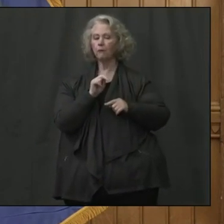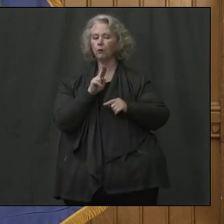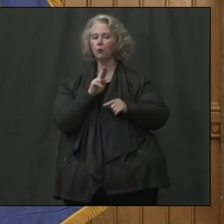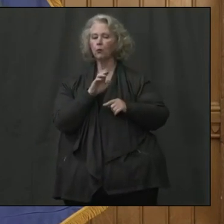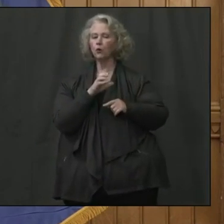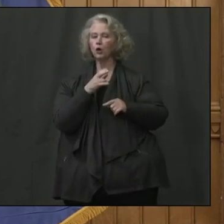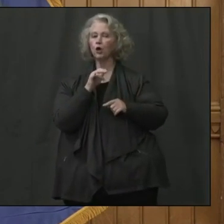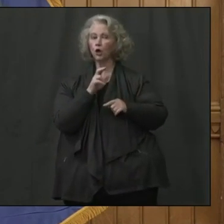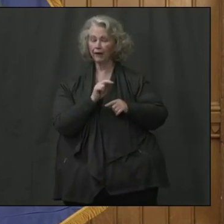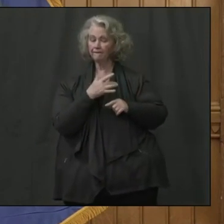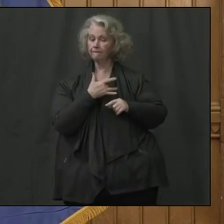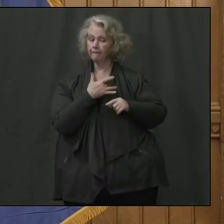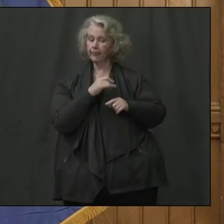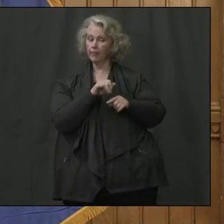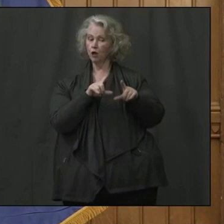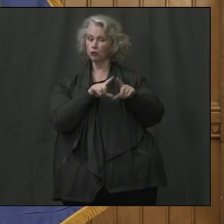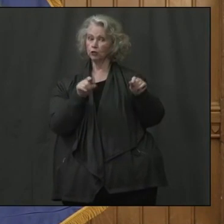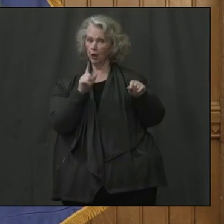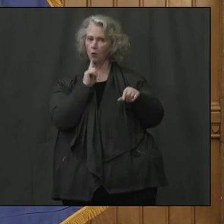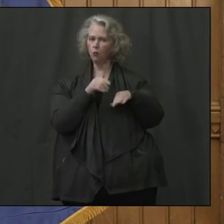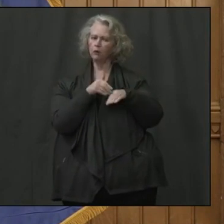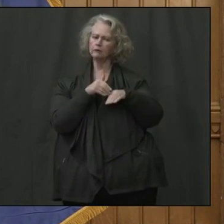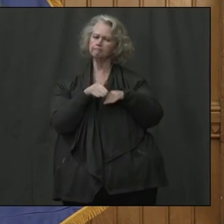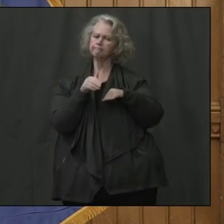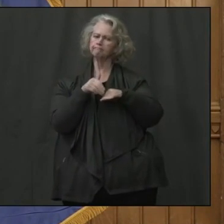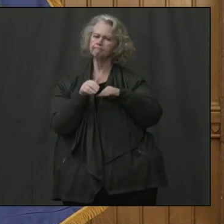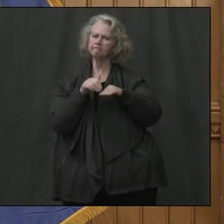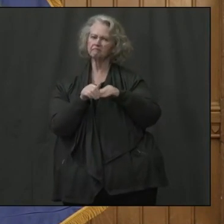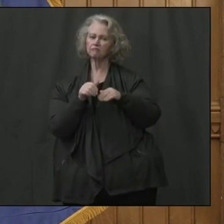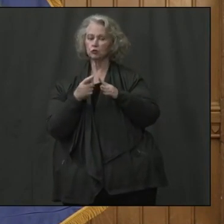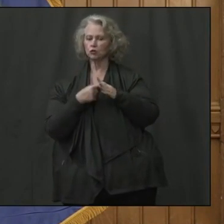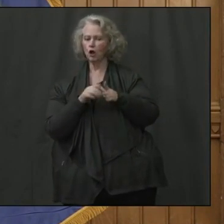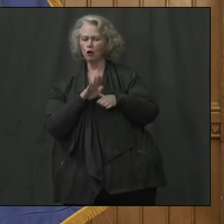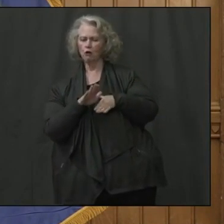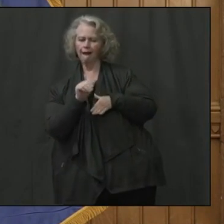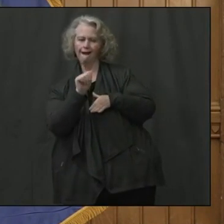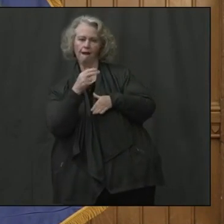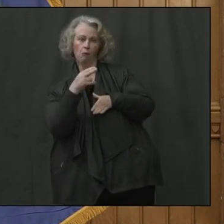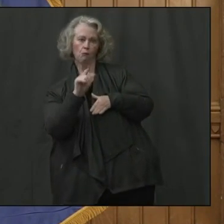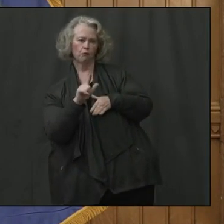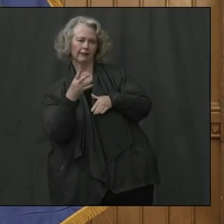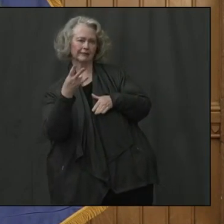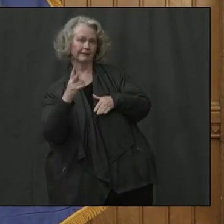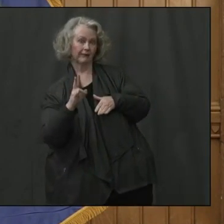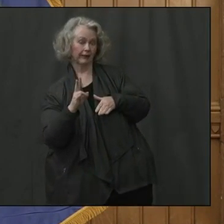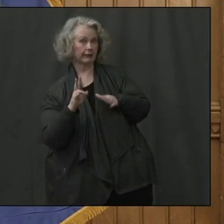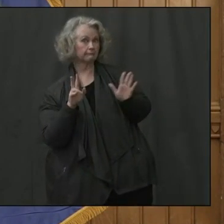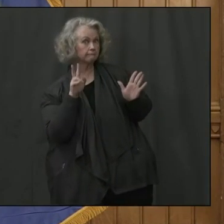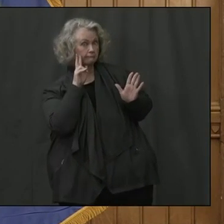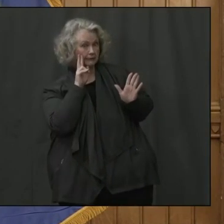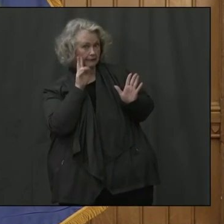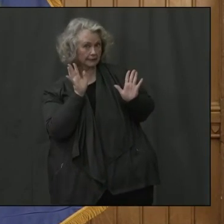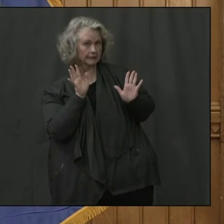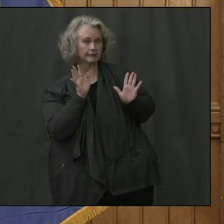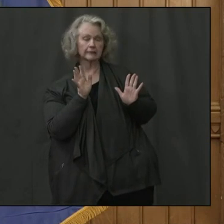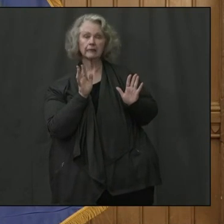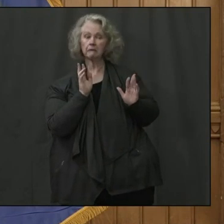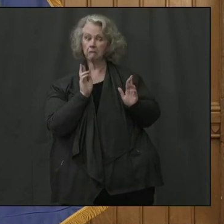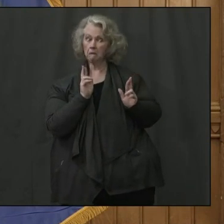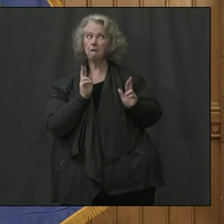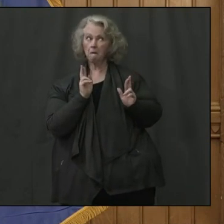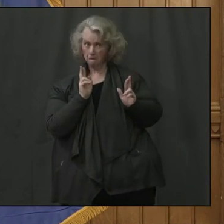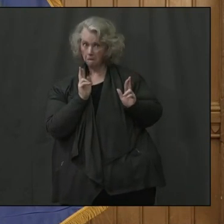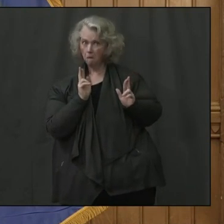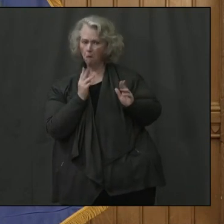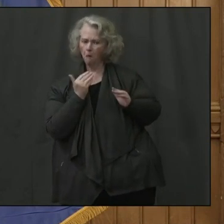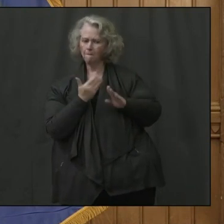getting those checks out in a little over two weeks on April 17th. We'll see. But there's a better chance we can get those checks